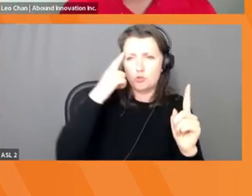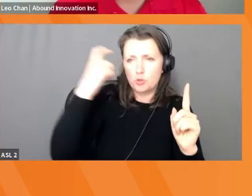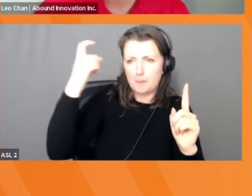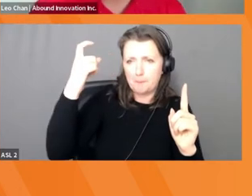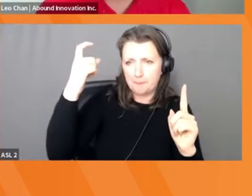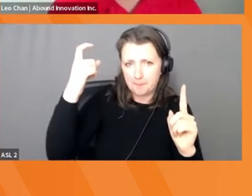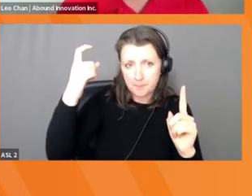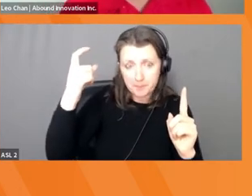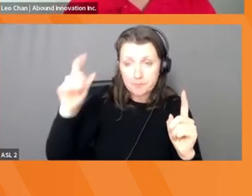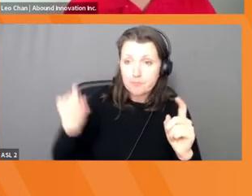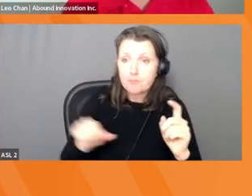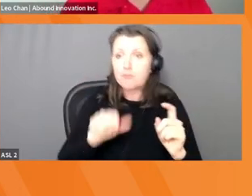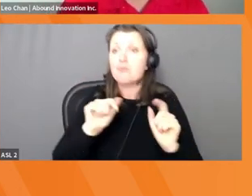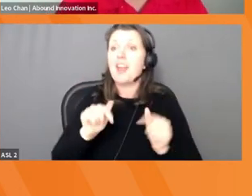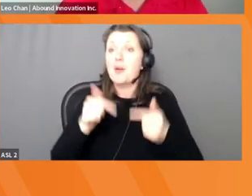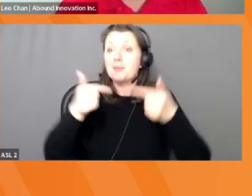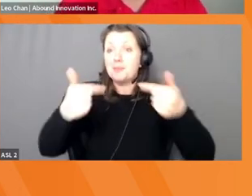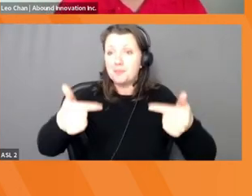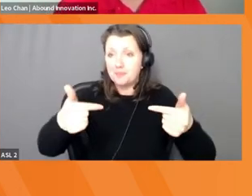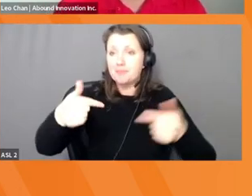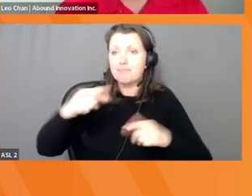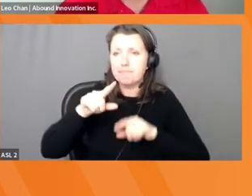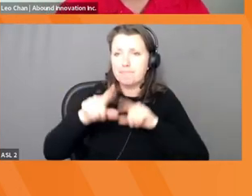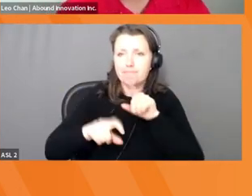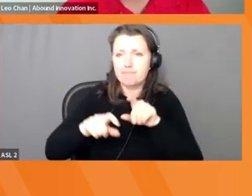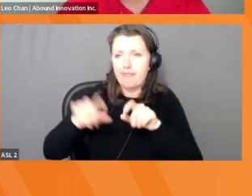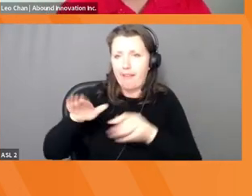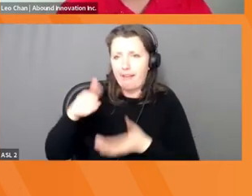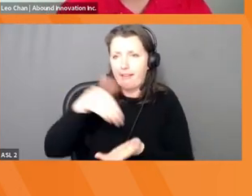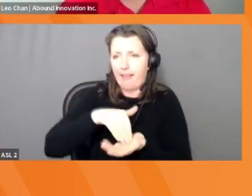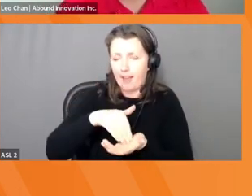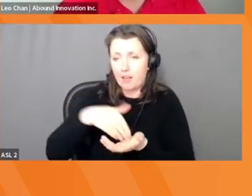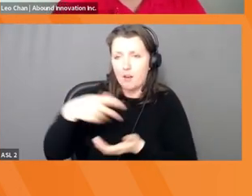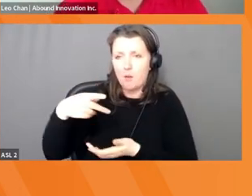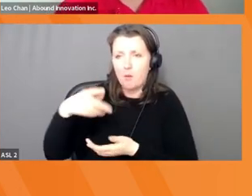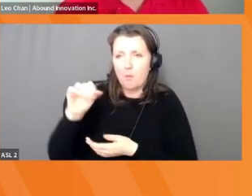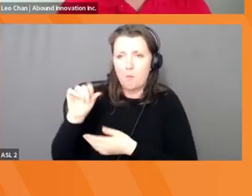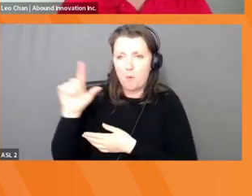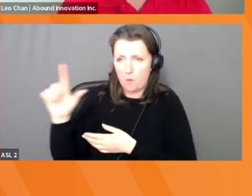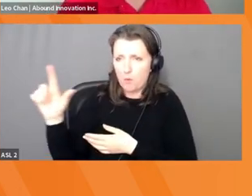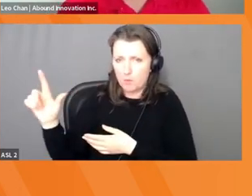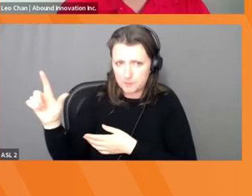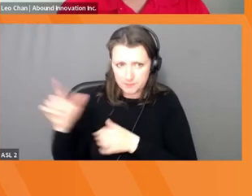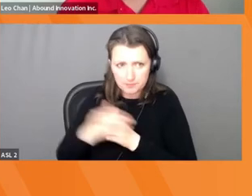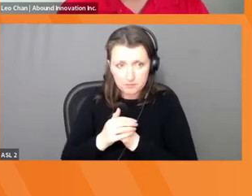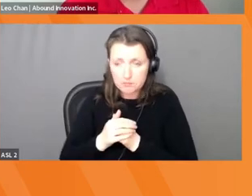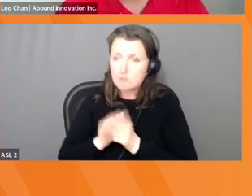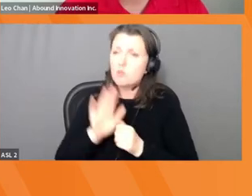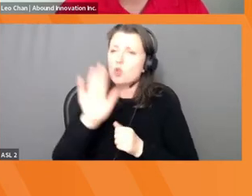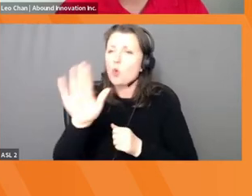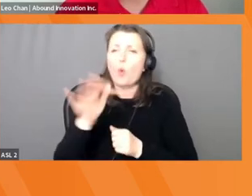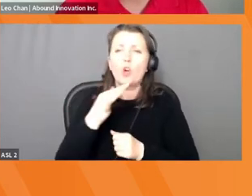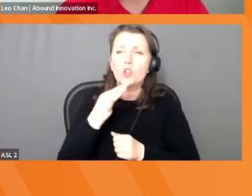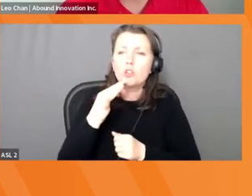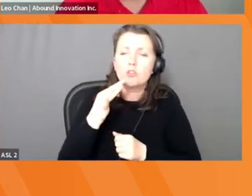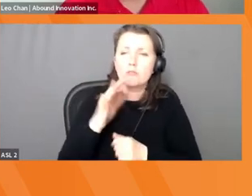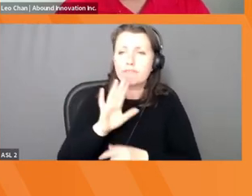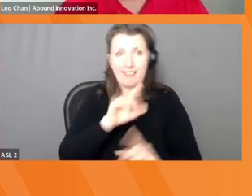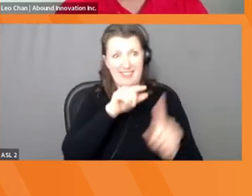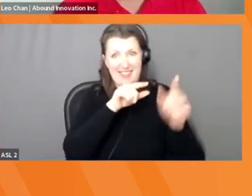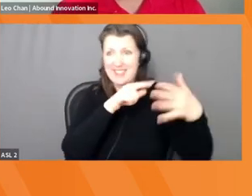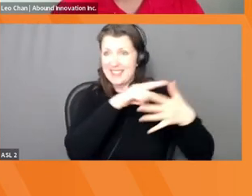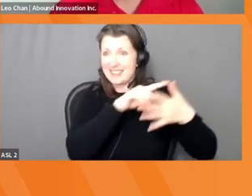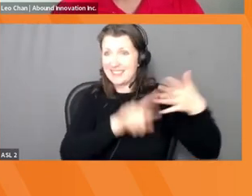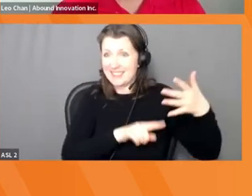here's another poll for you. And I'd love to know what of these characteristics that you have, uh, again, there's no right or wrong. So Sean, if you can throw that up,